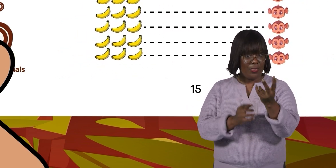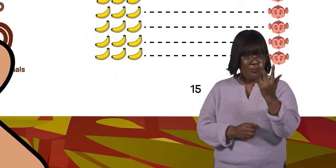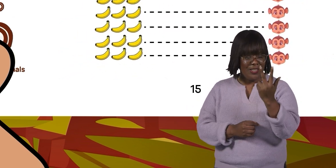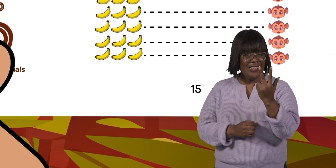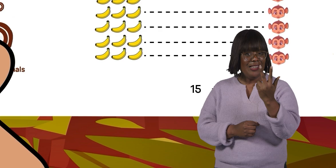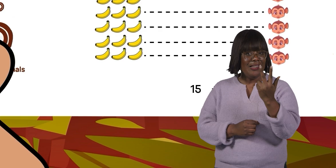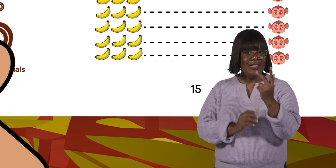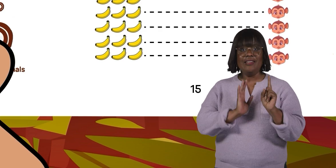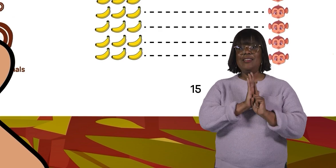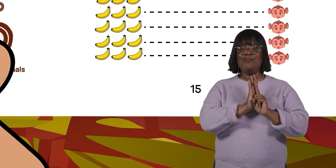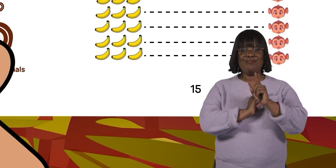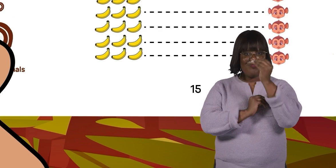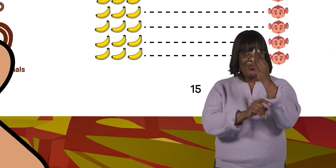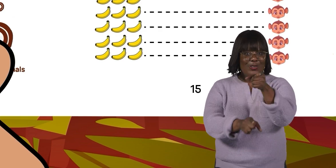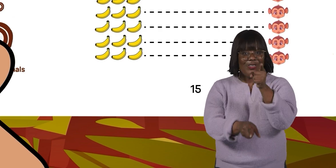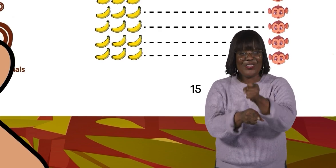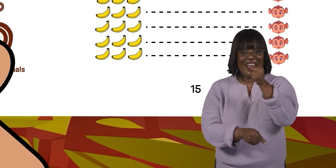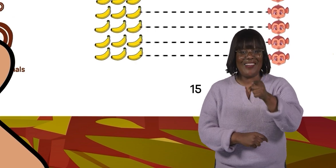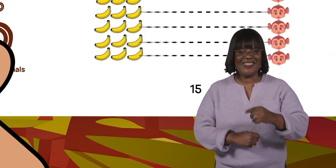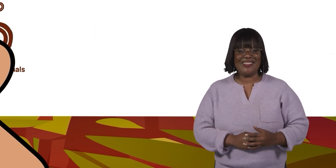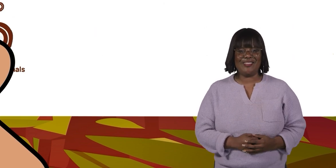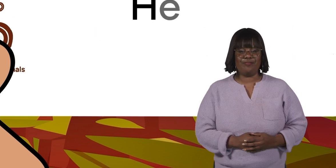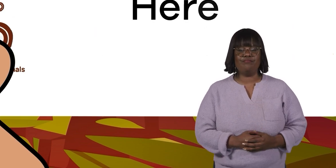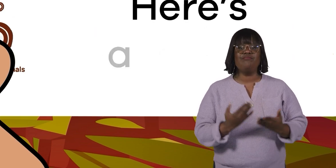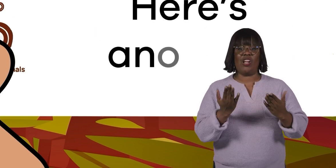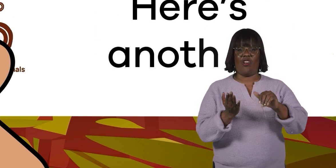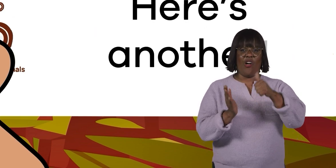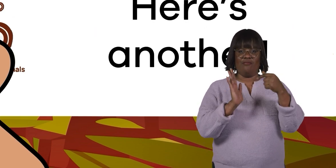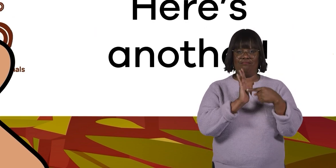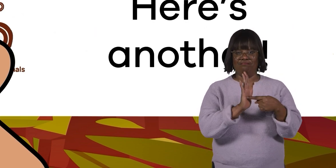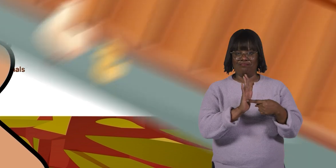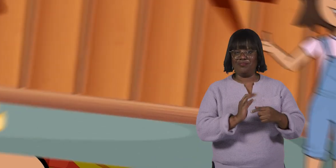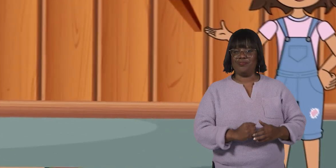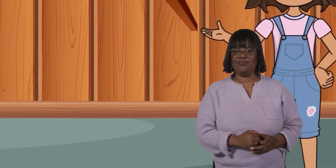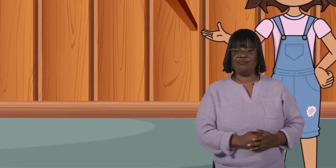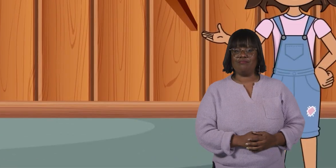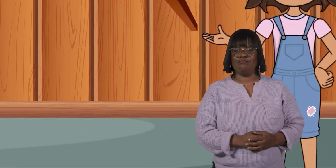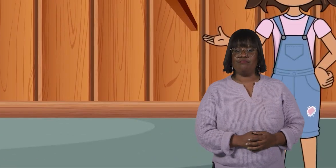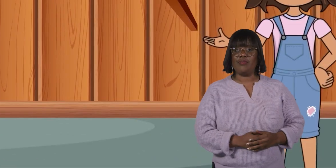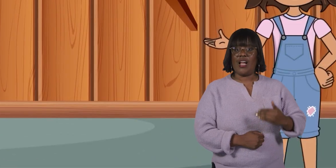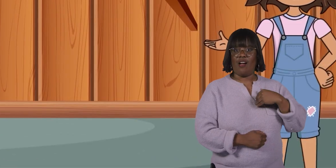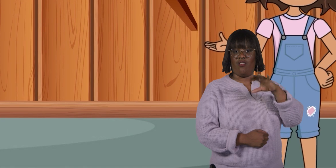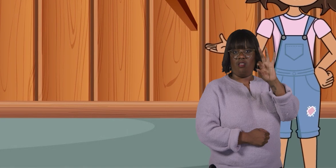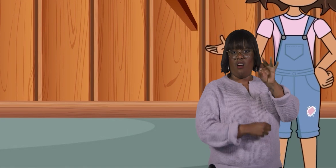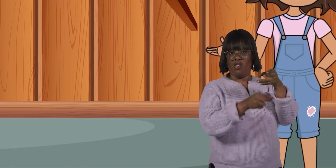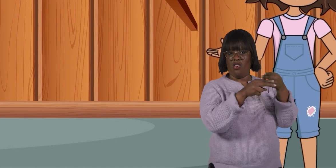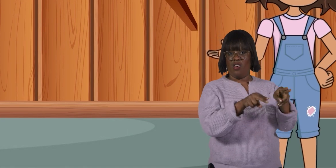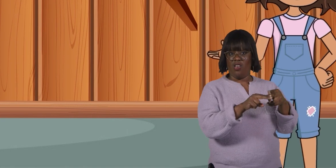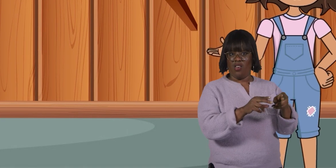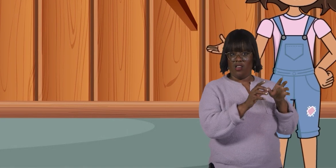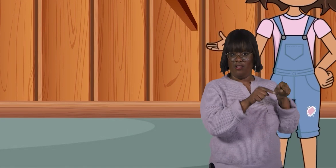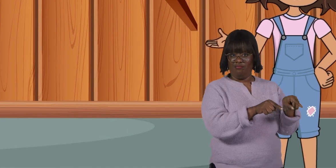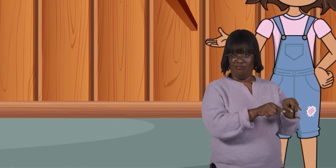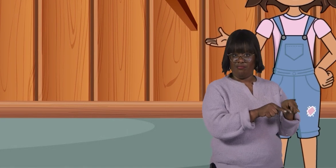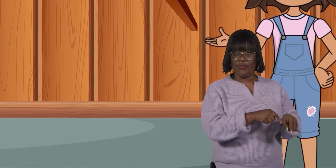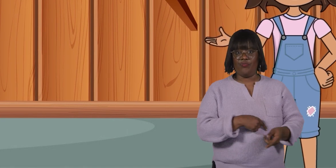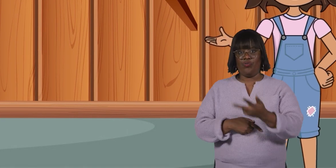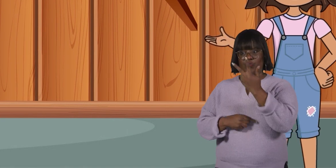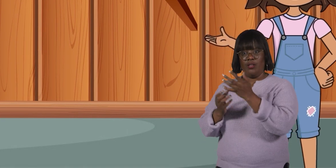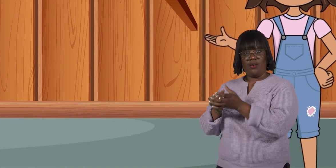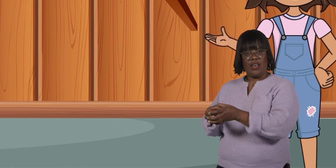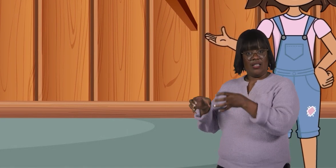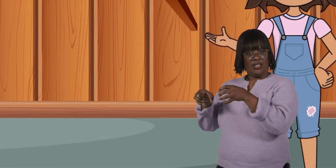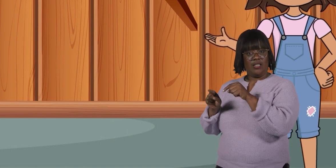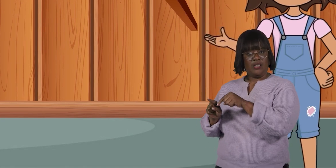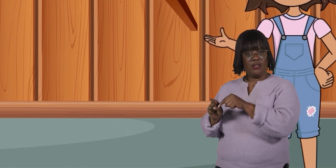said three, you're right! Here's another. There are nine eggs and three nests.